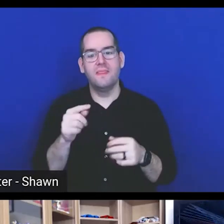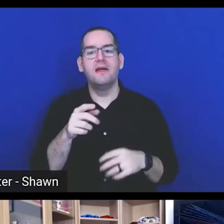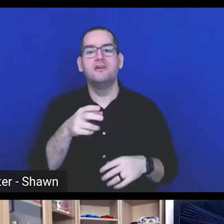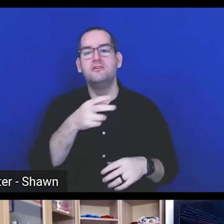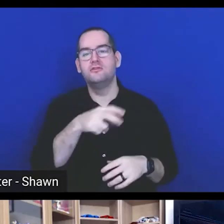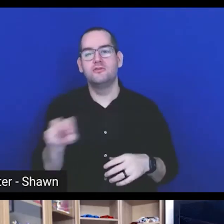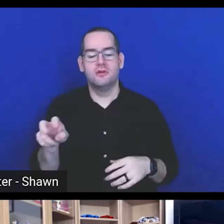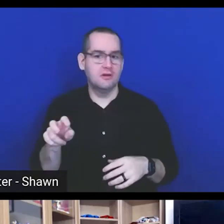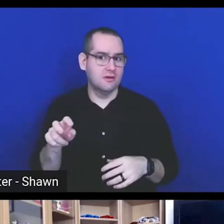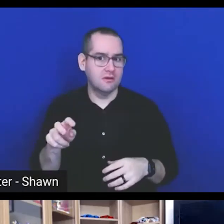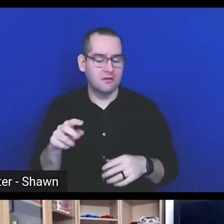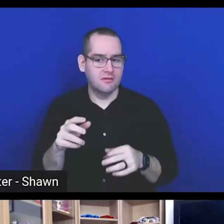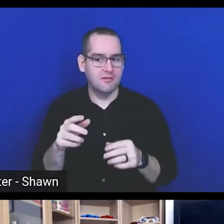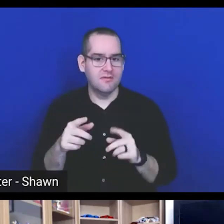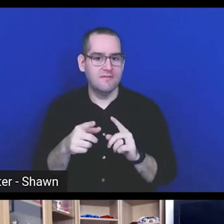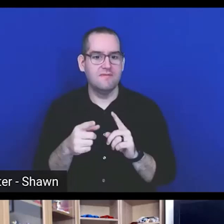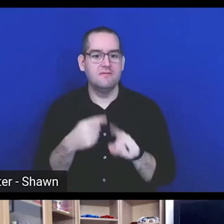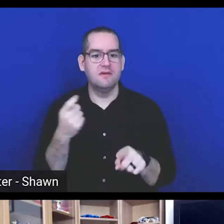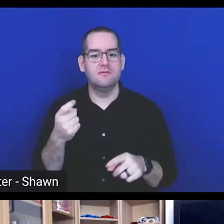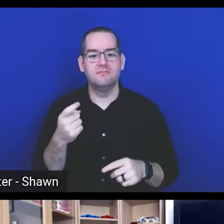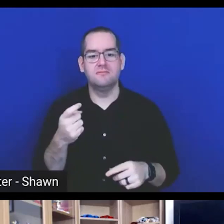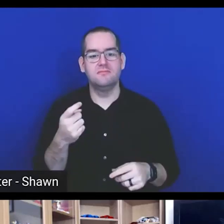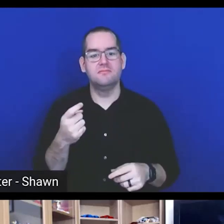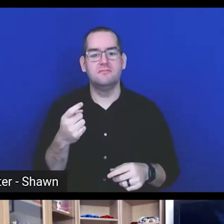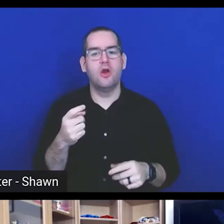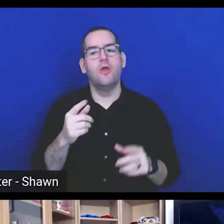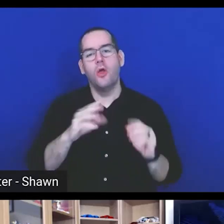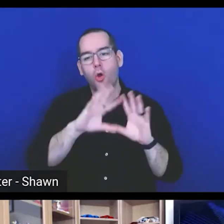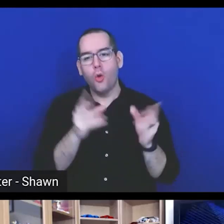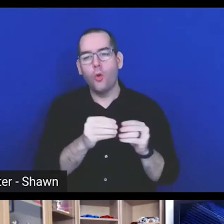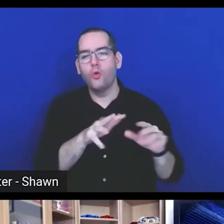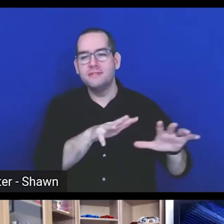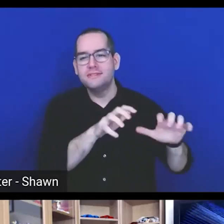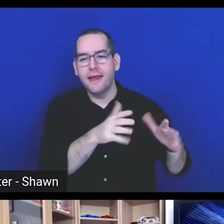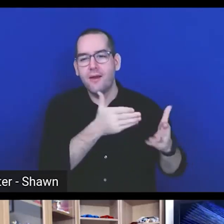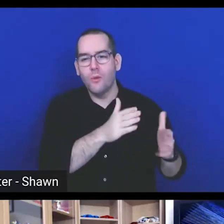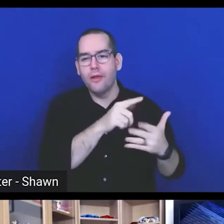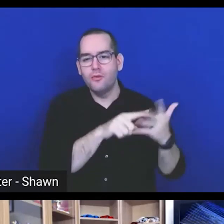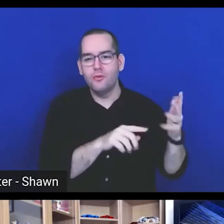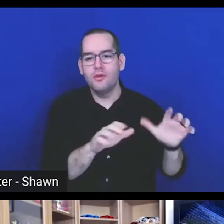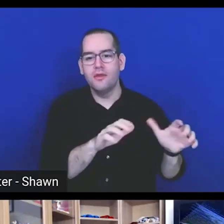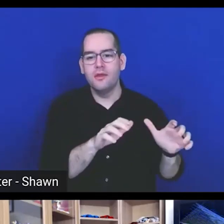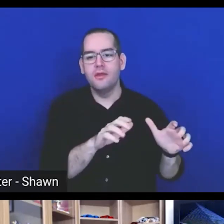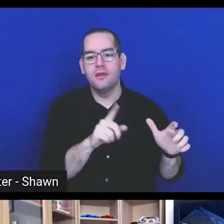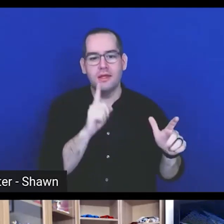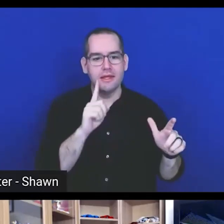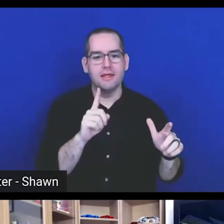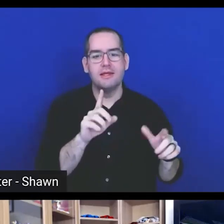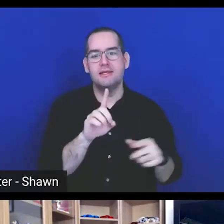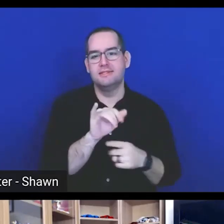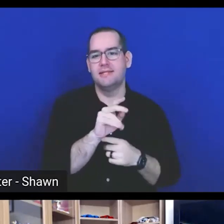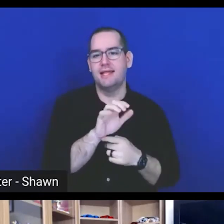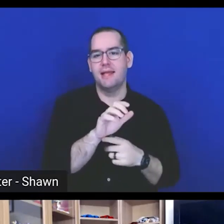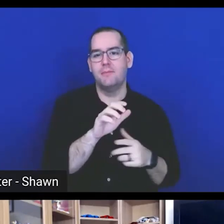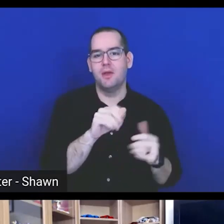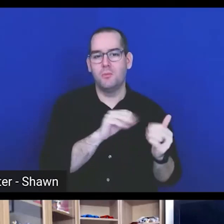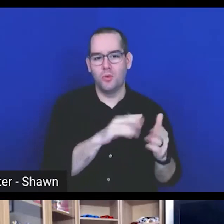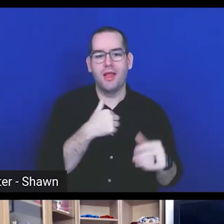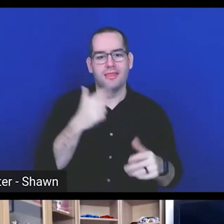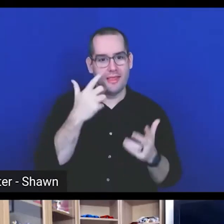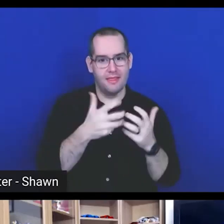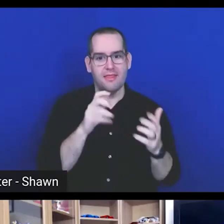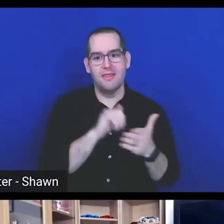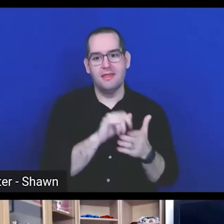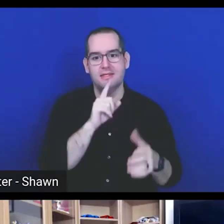mindset from the whole static way of doing things to a more dynamic approach. And I think a lot of that is